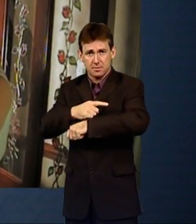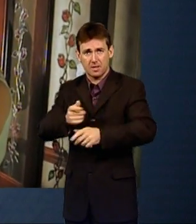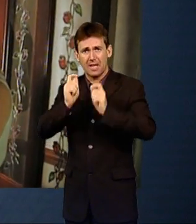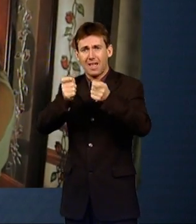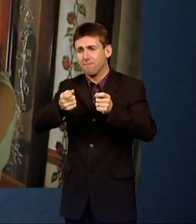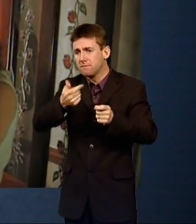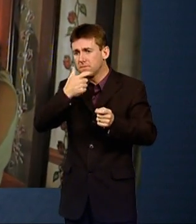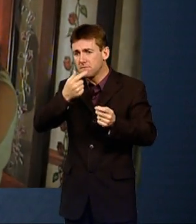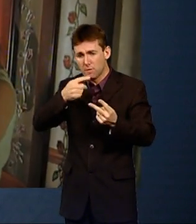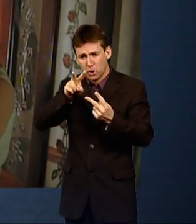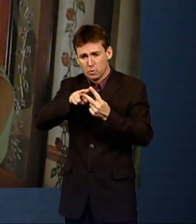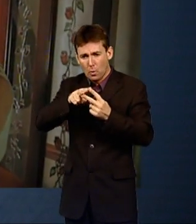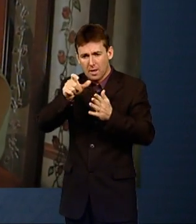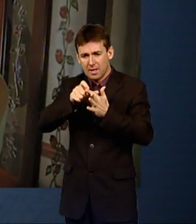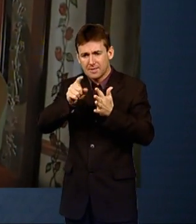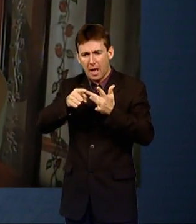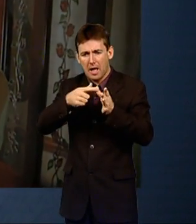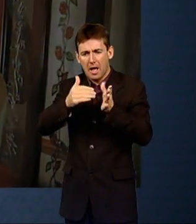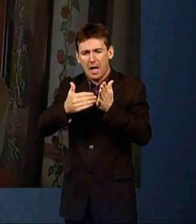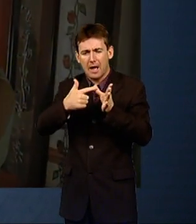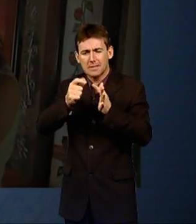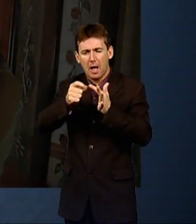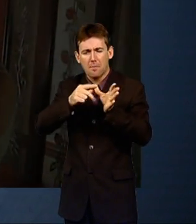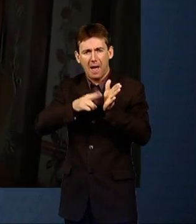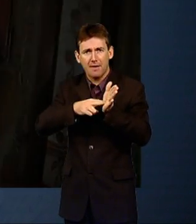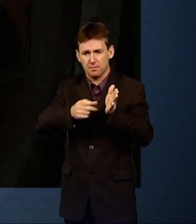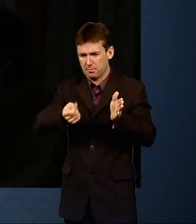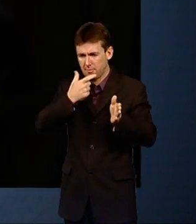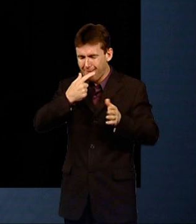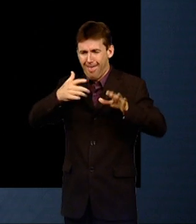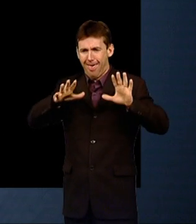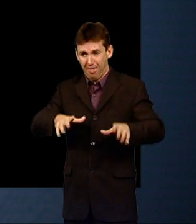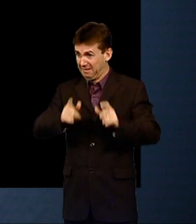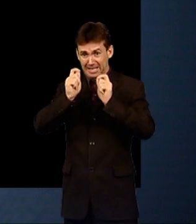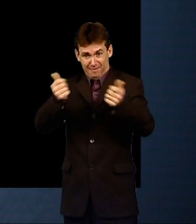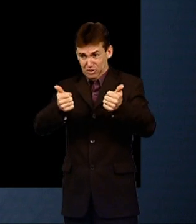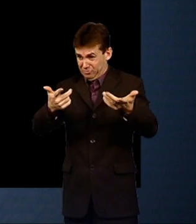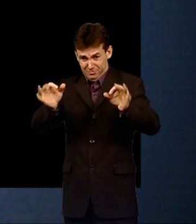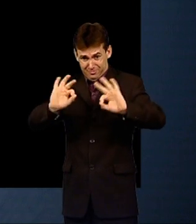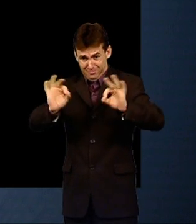diazepam. He gave me some diazepam to give him and he gave him his melatonin.